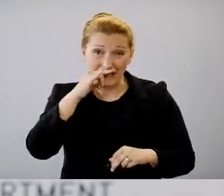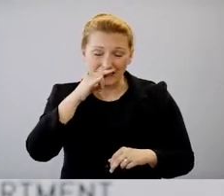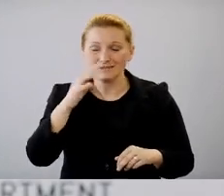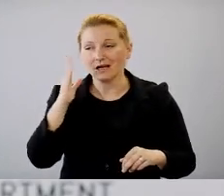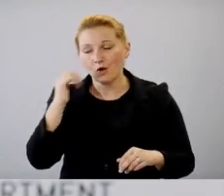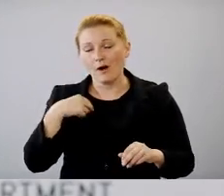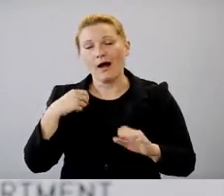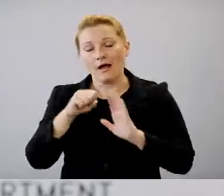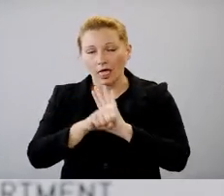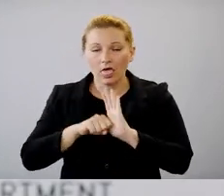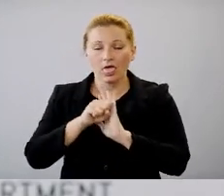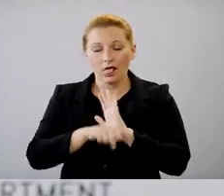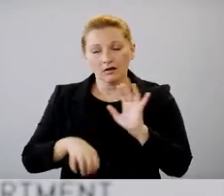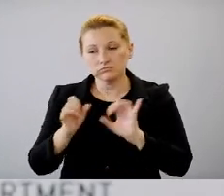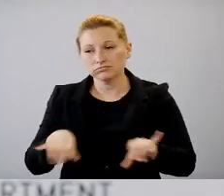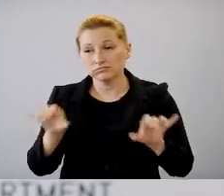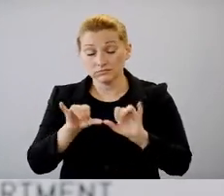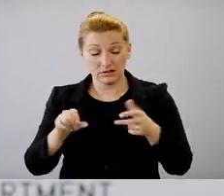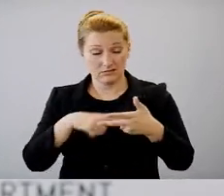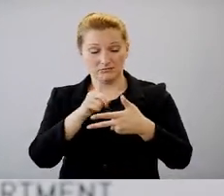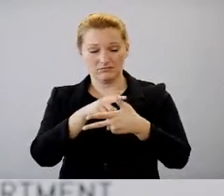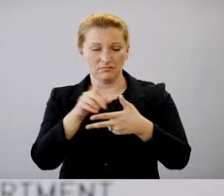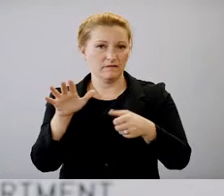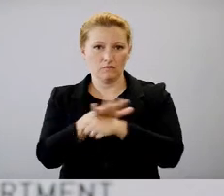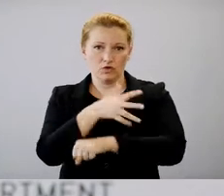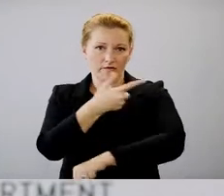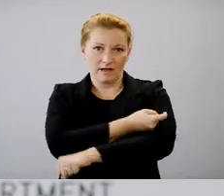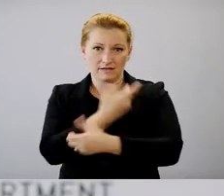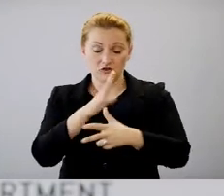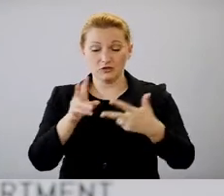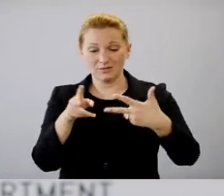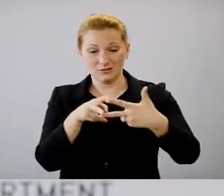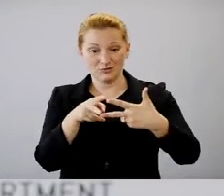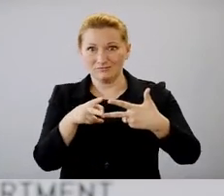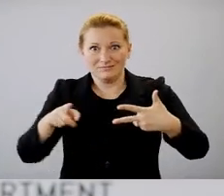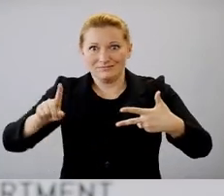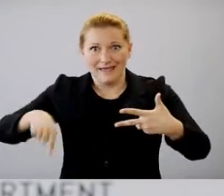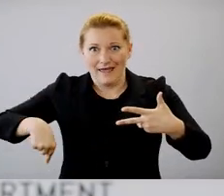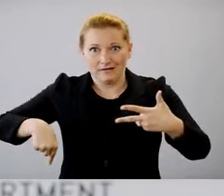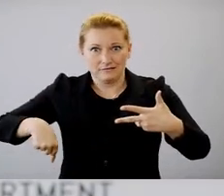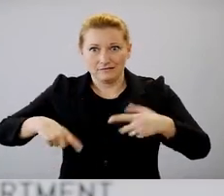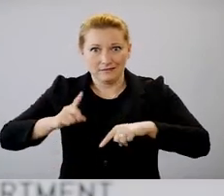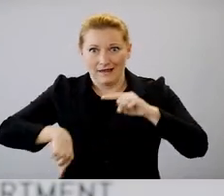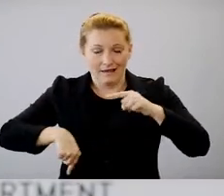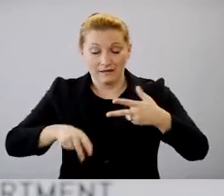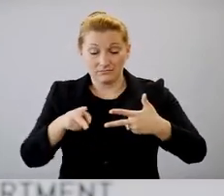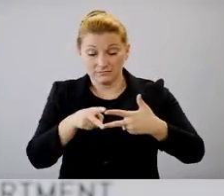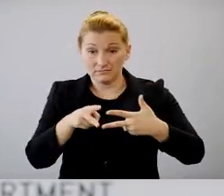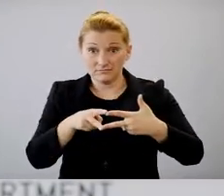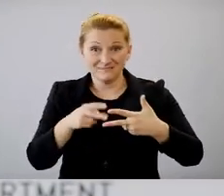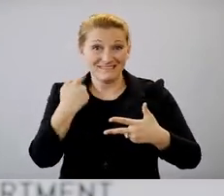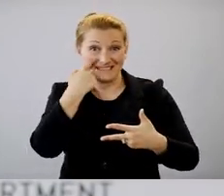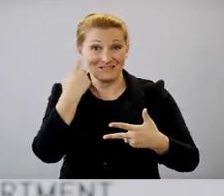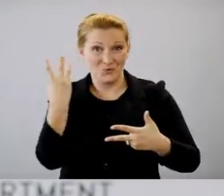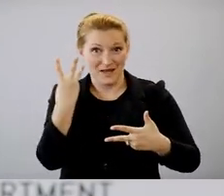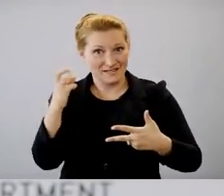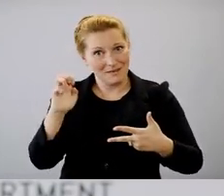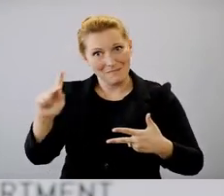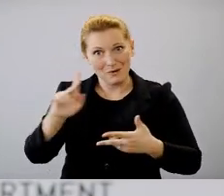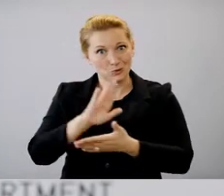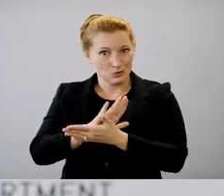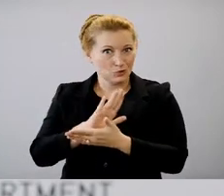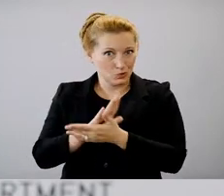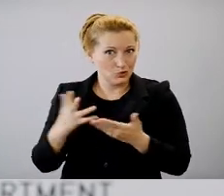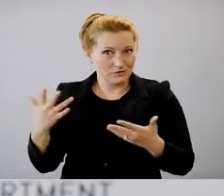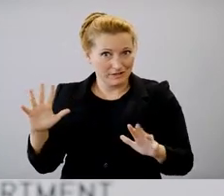heard this. My, my oldest is fully vaccinated, but I've got two that aren't eligible yet. And, um, they went back to school on Wednesday and I